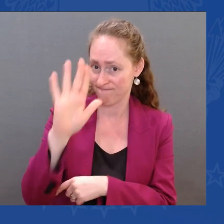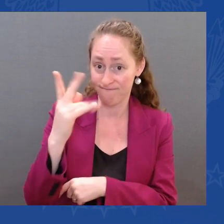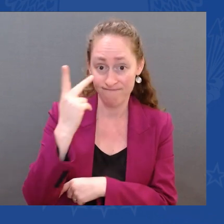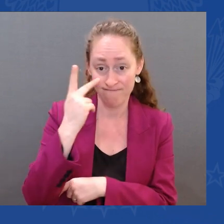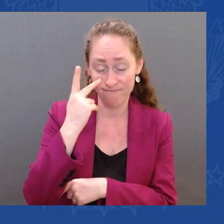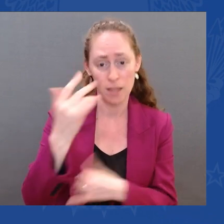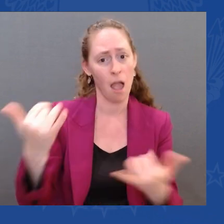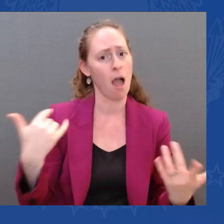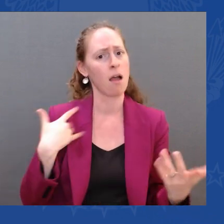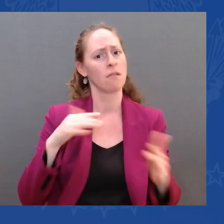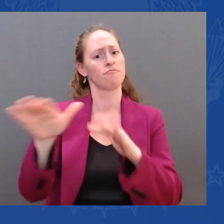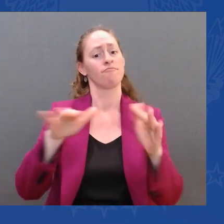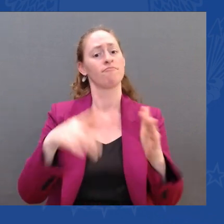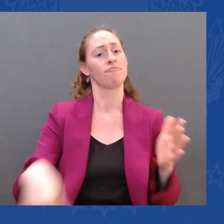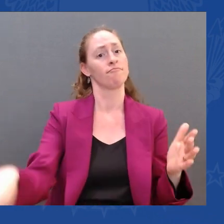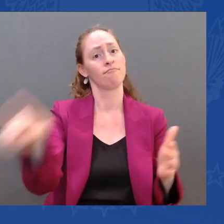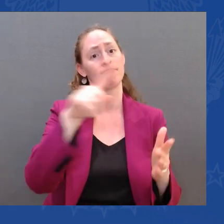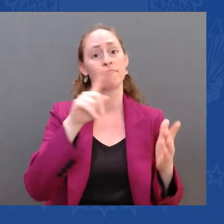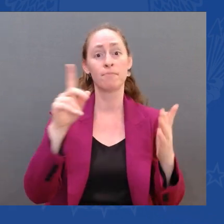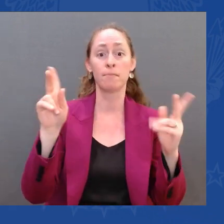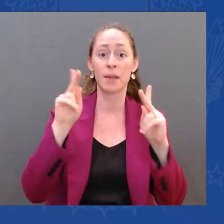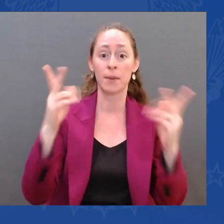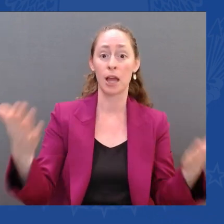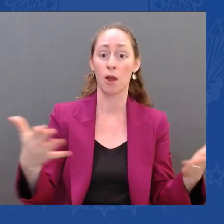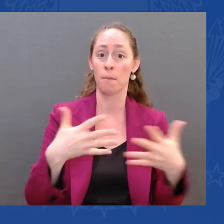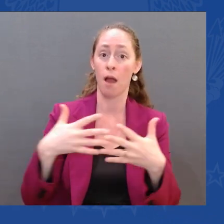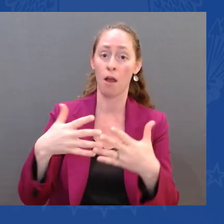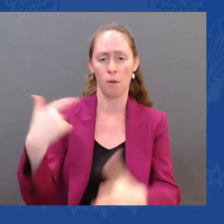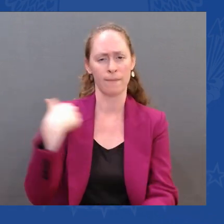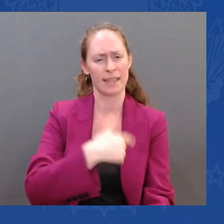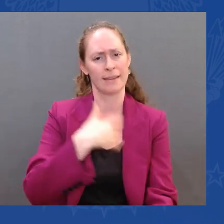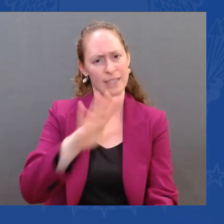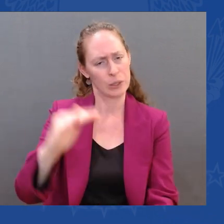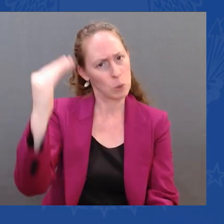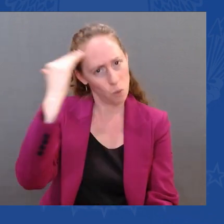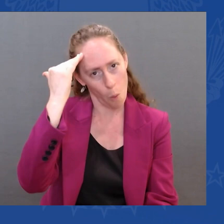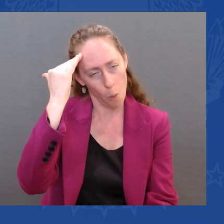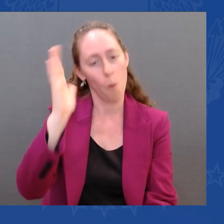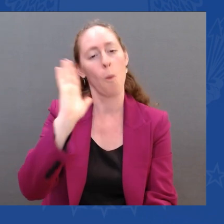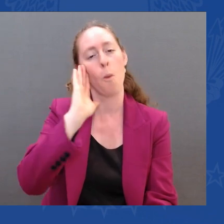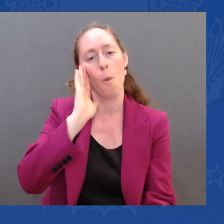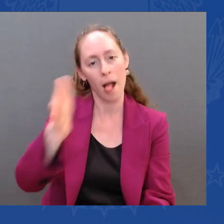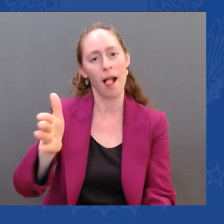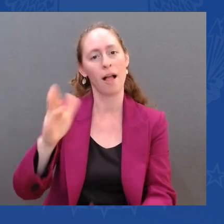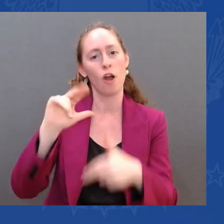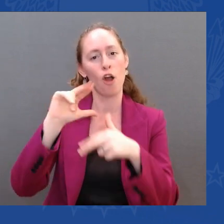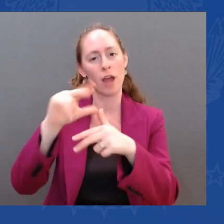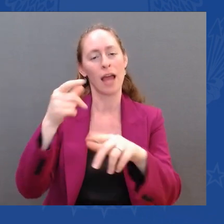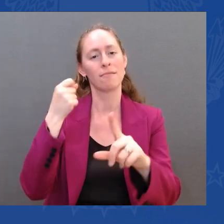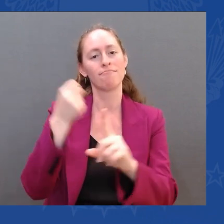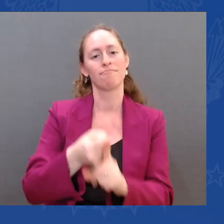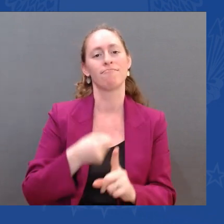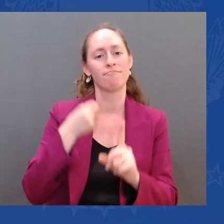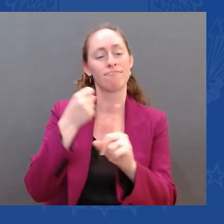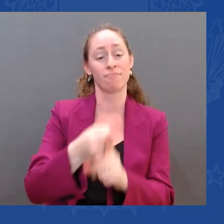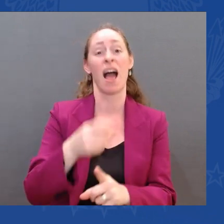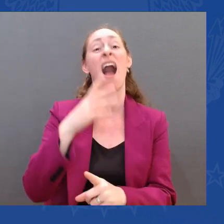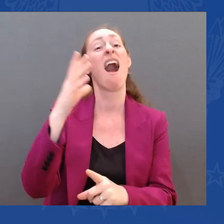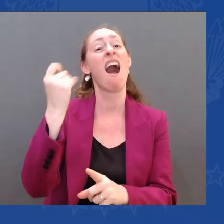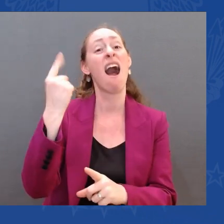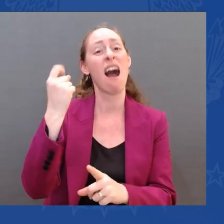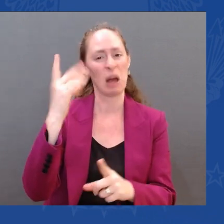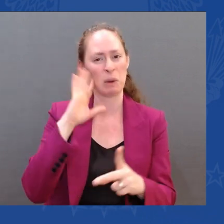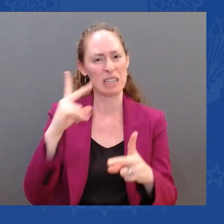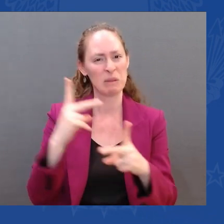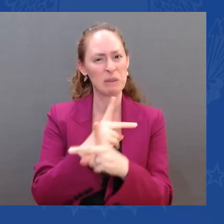are coming our way. They grow more extreme every season thus far. Pay attention to the hurricane warnings.